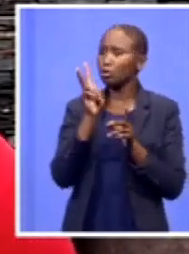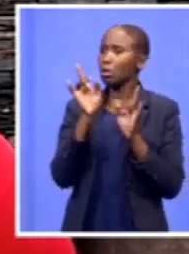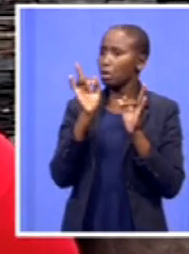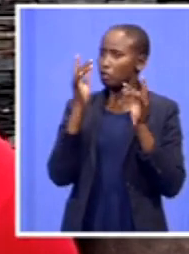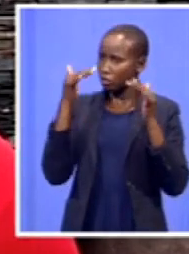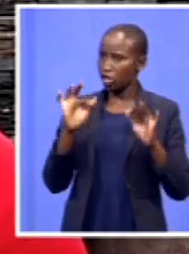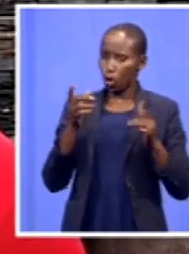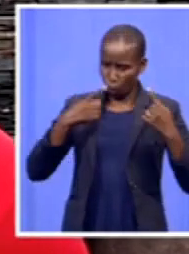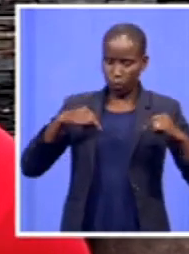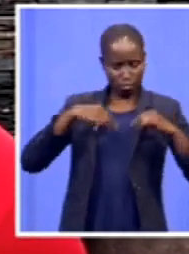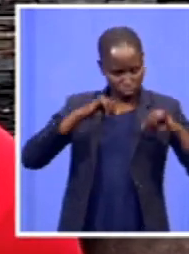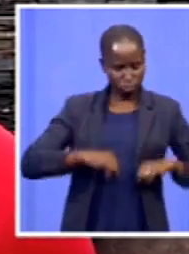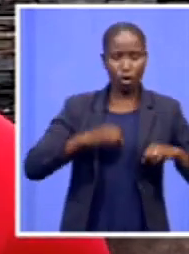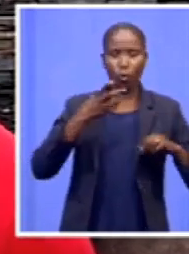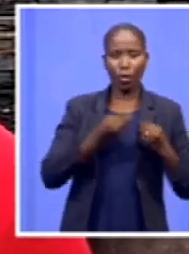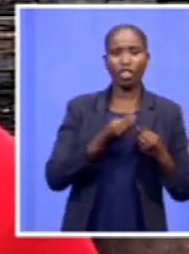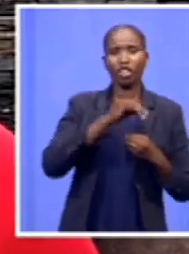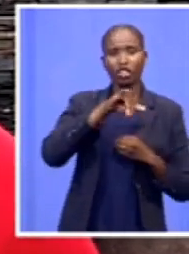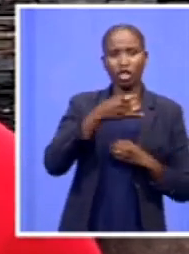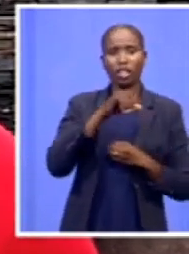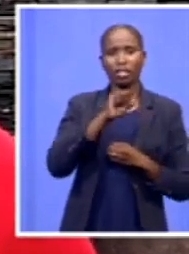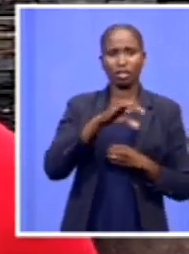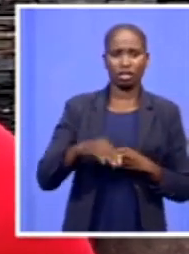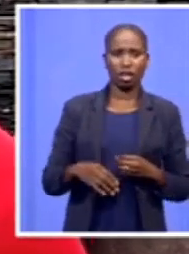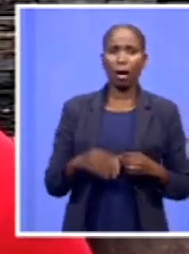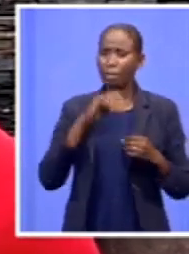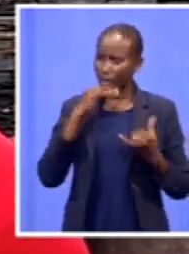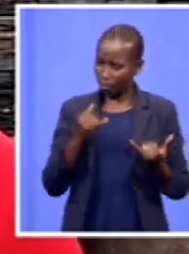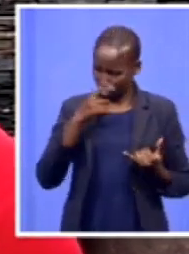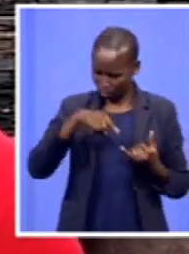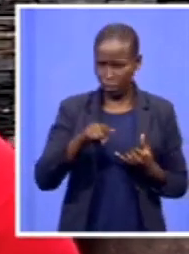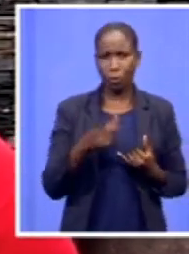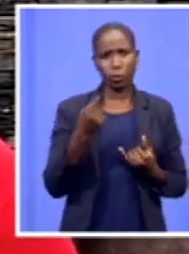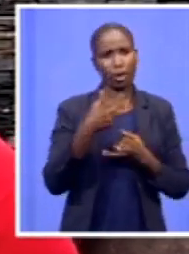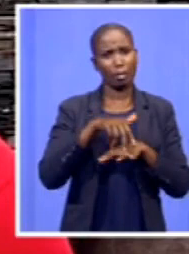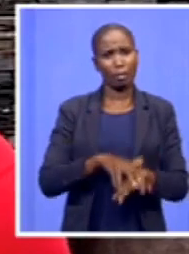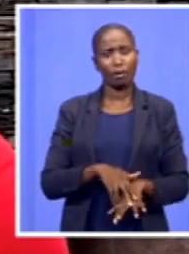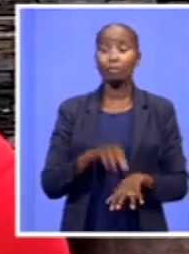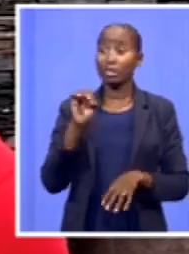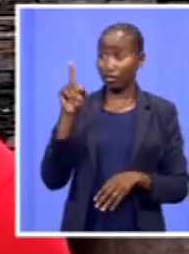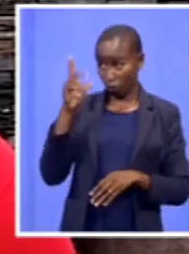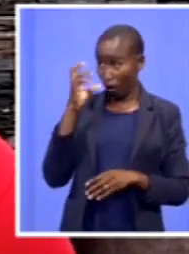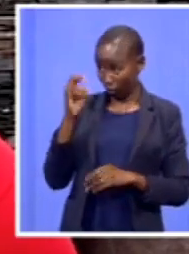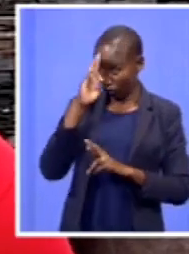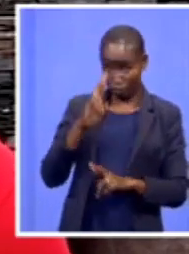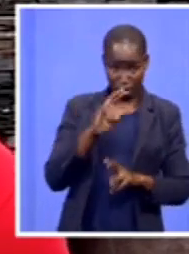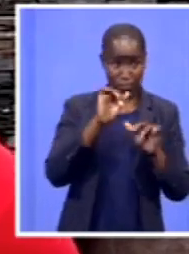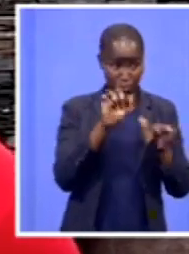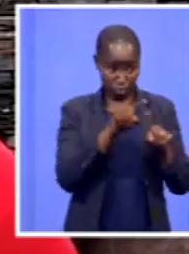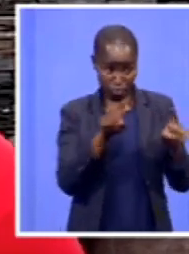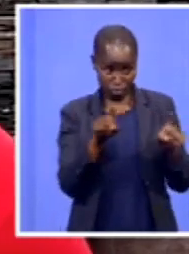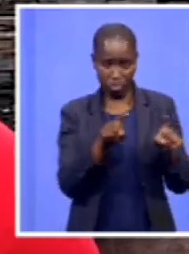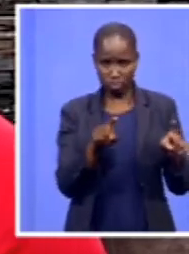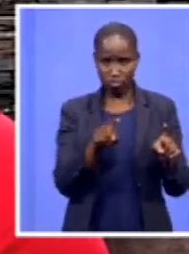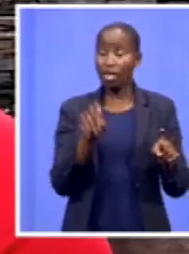So all it really needs to do is to go and implement that. If it's got respect of people of South Africa, it's got respect of women, we are saying we're about to make